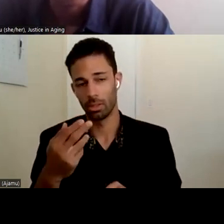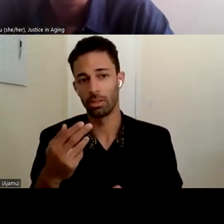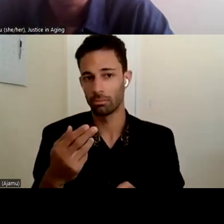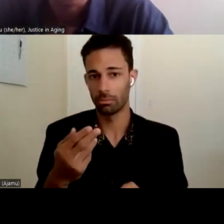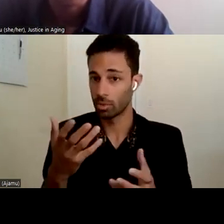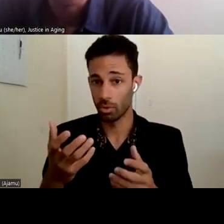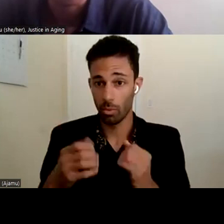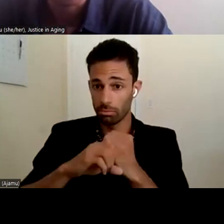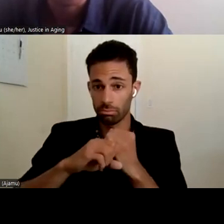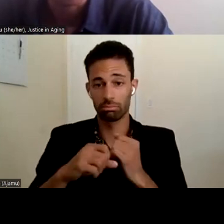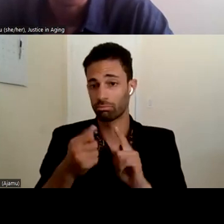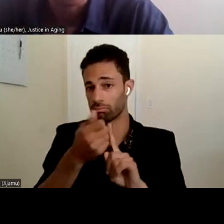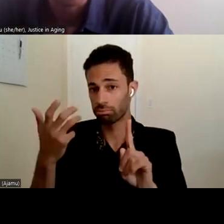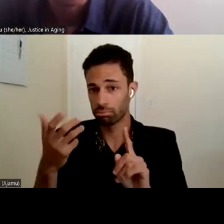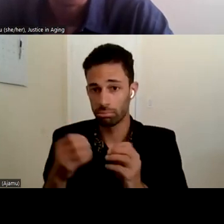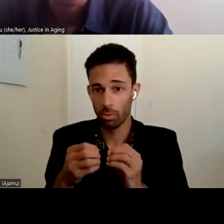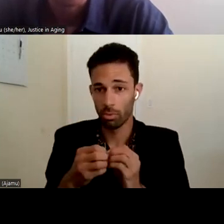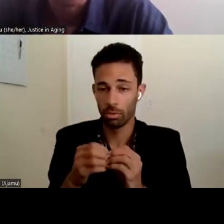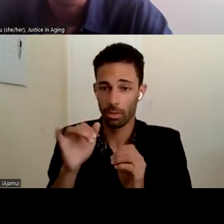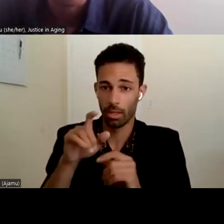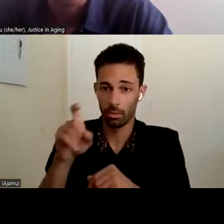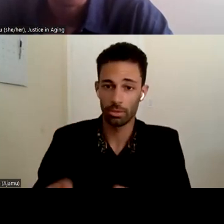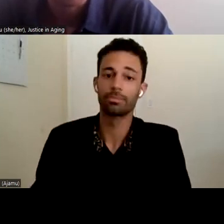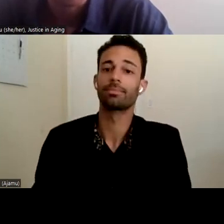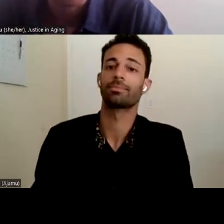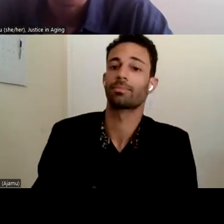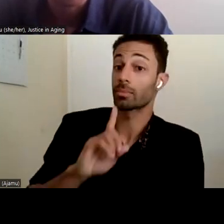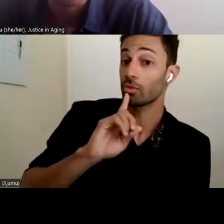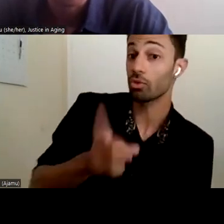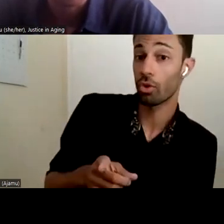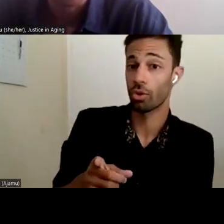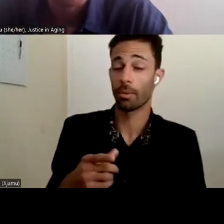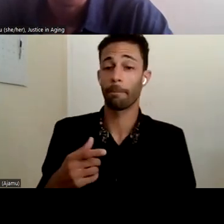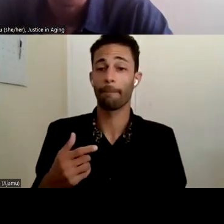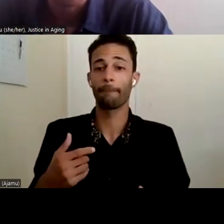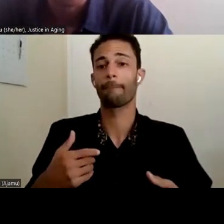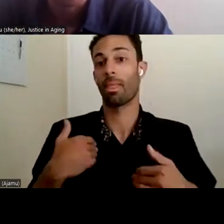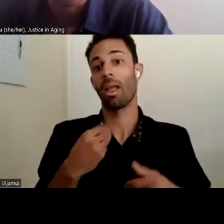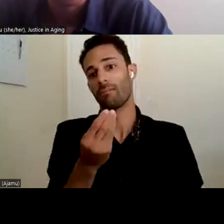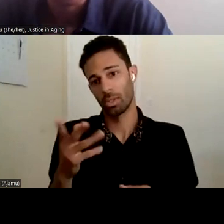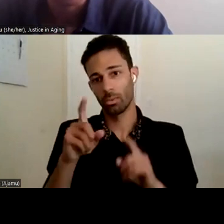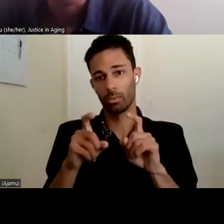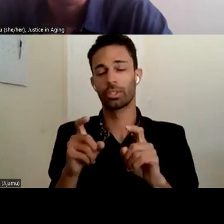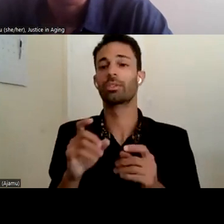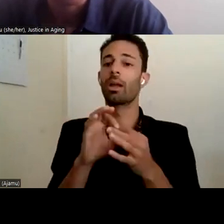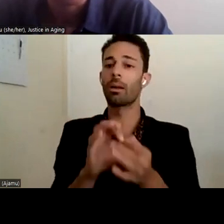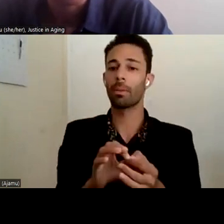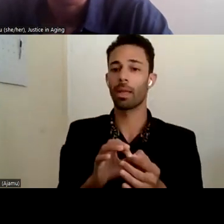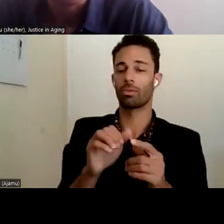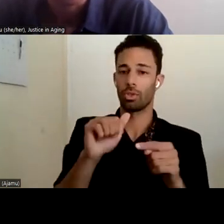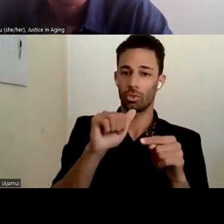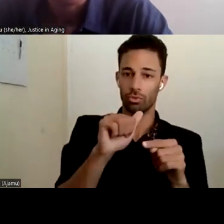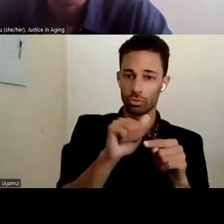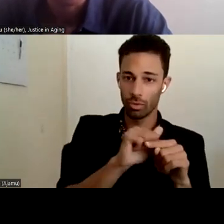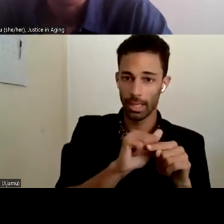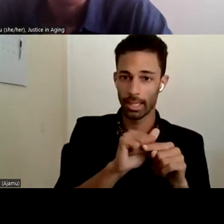did you want to elaborate on that question? Sure. Um, I have a couple questions. First is, yeah, about the whole issue of training. And if